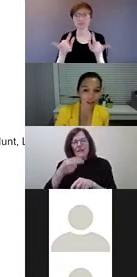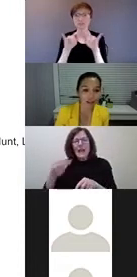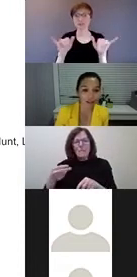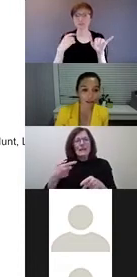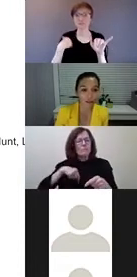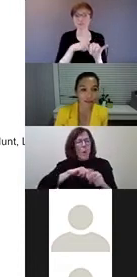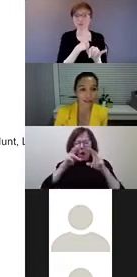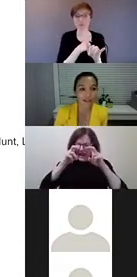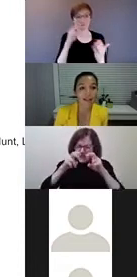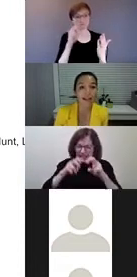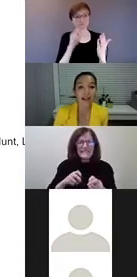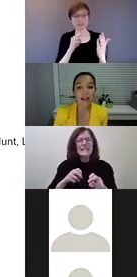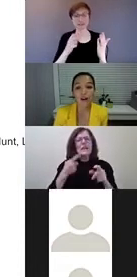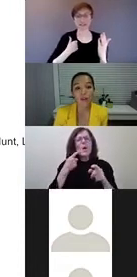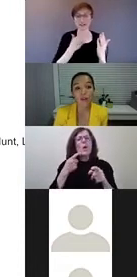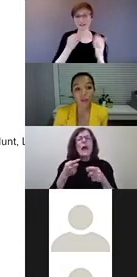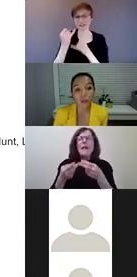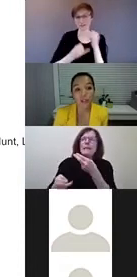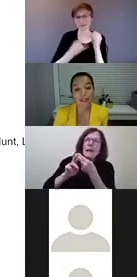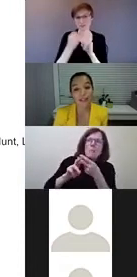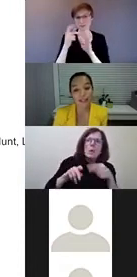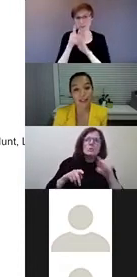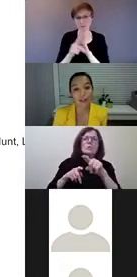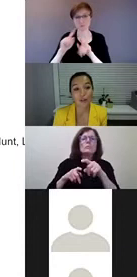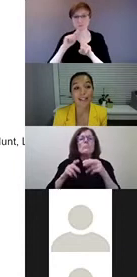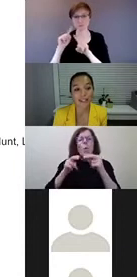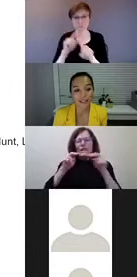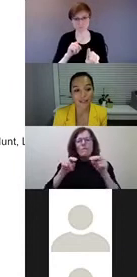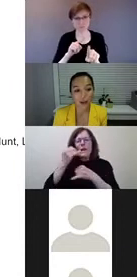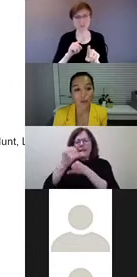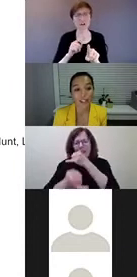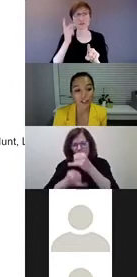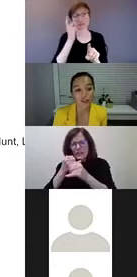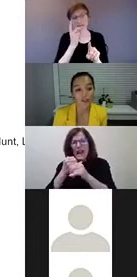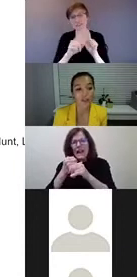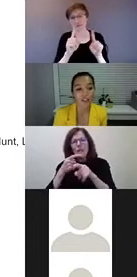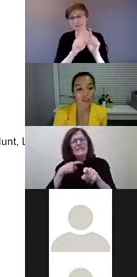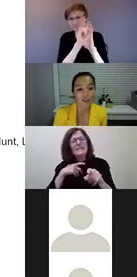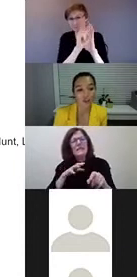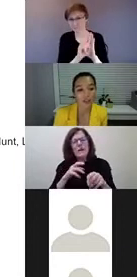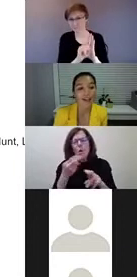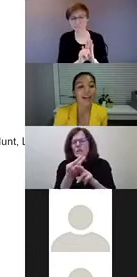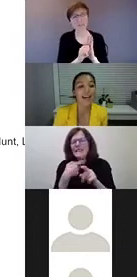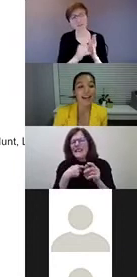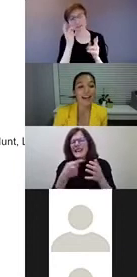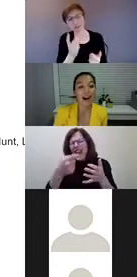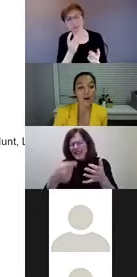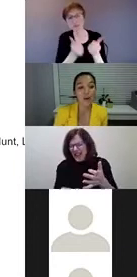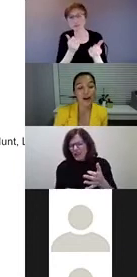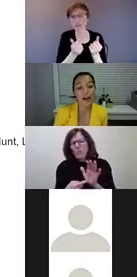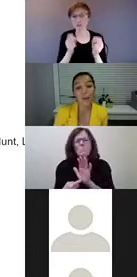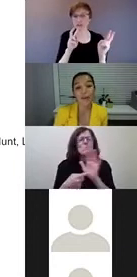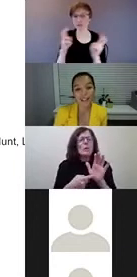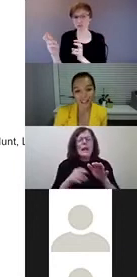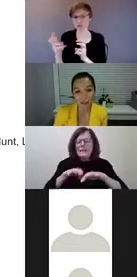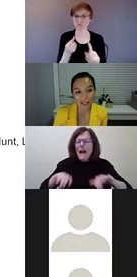international policy responses, and also using the indicators to identify what issues relate to children and how,